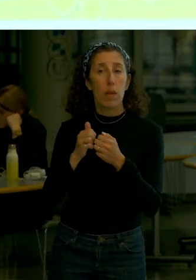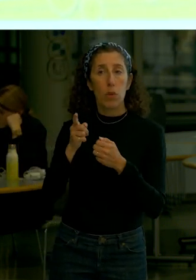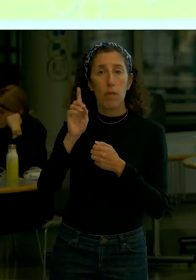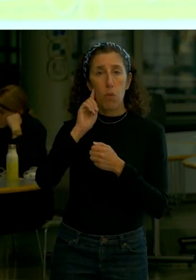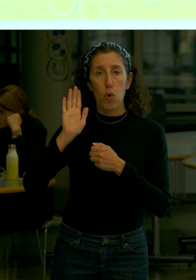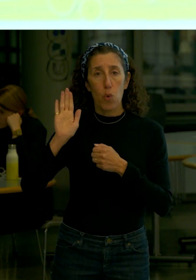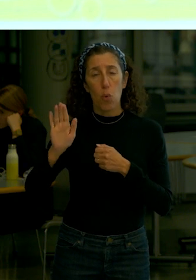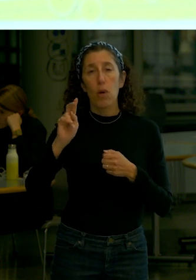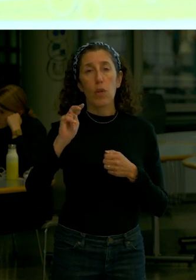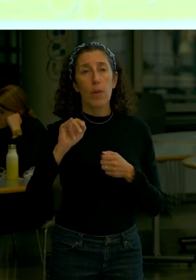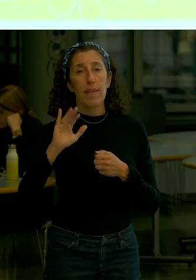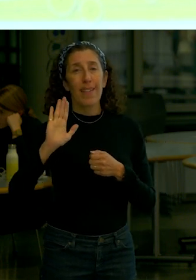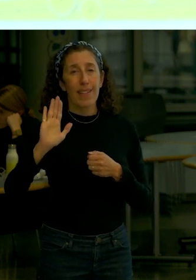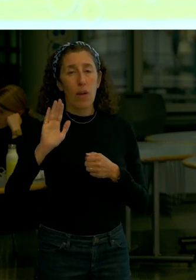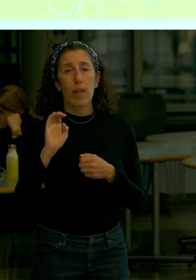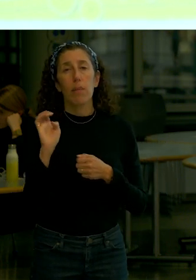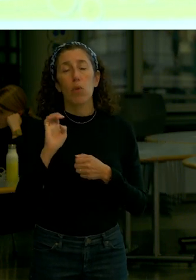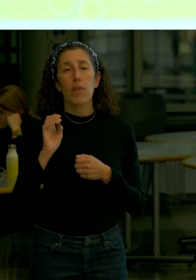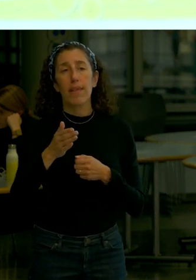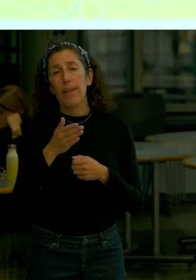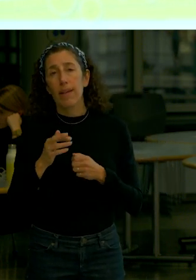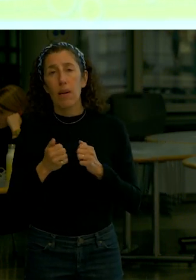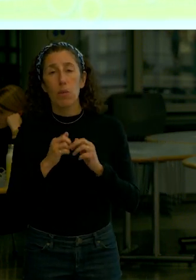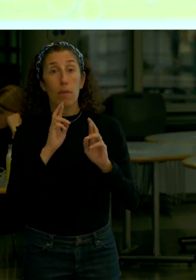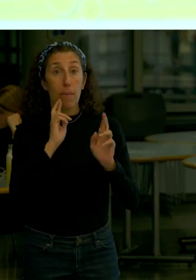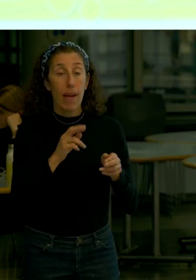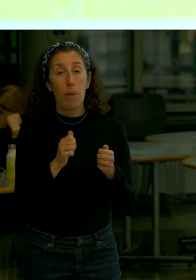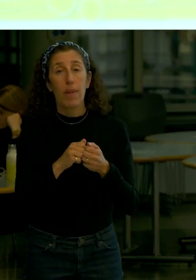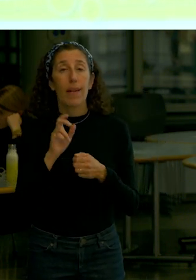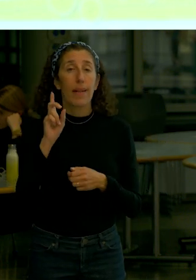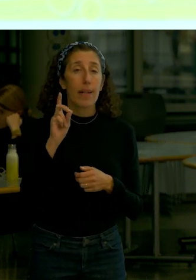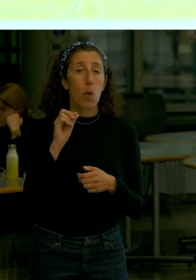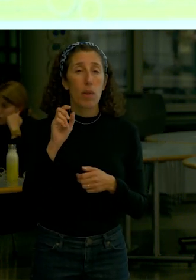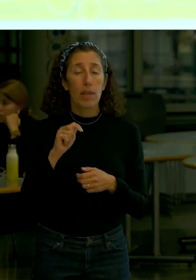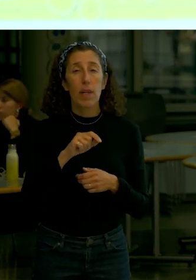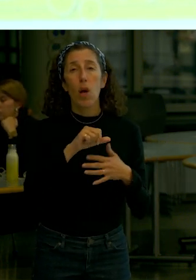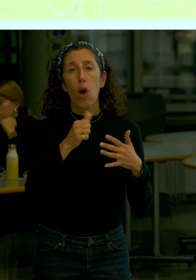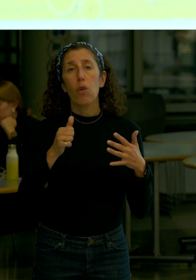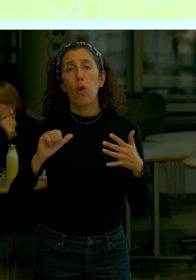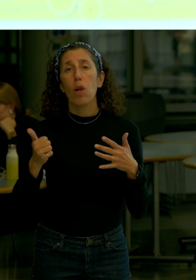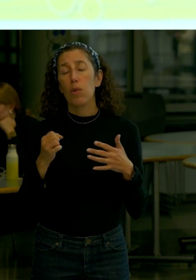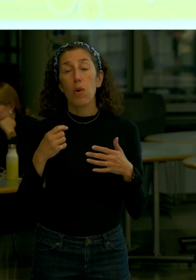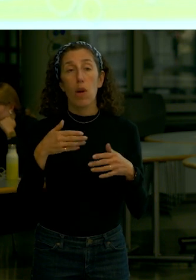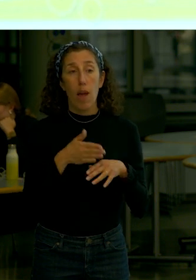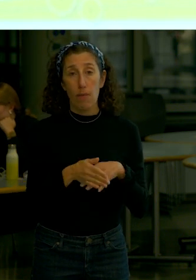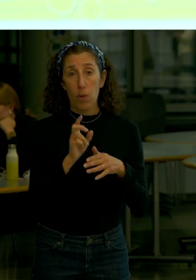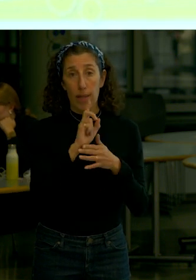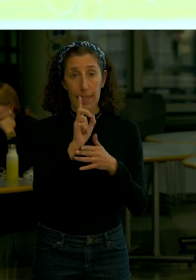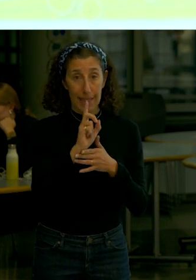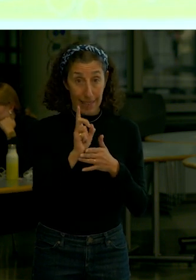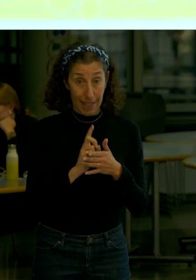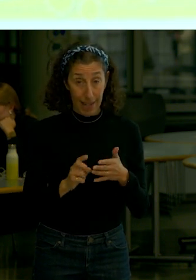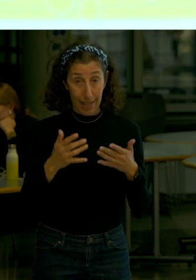you know these elements are very significant in terms of stopping egress so they will likely be the last